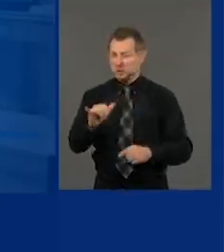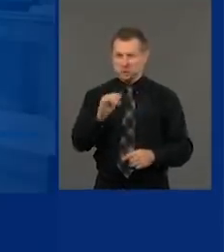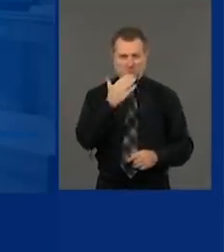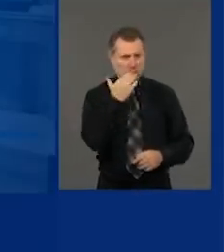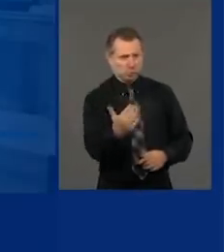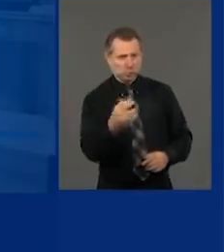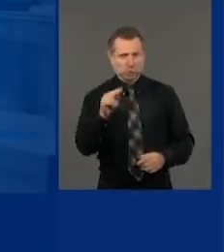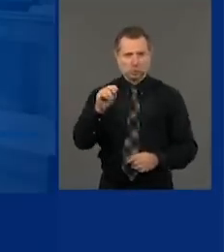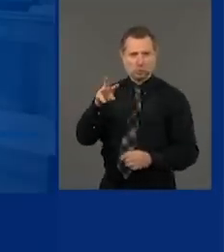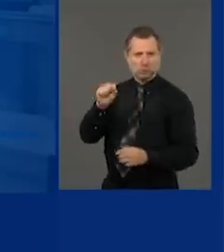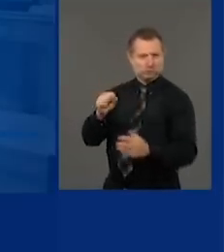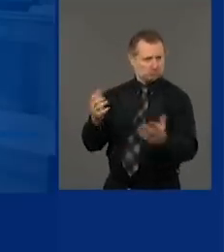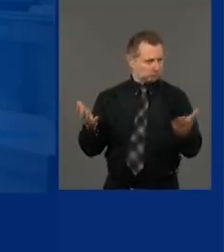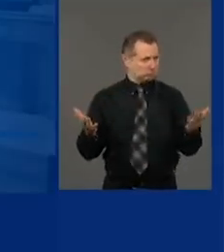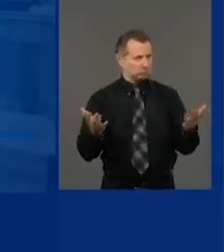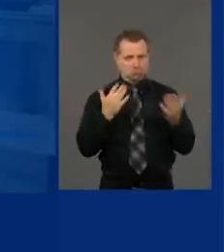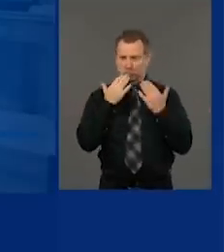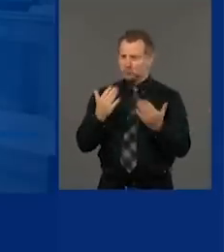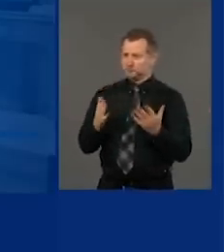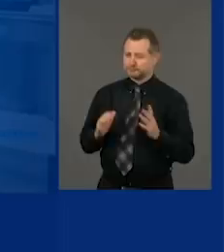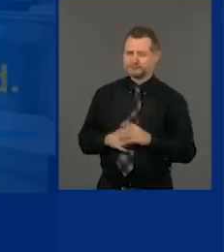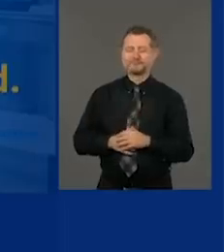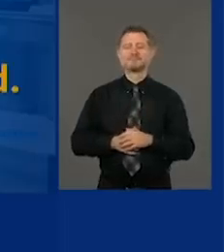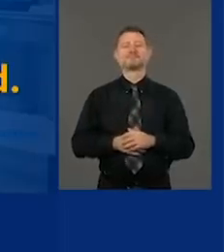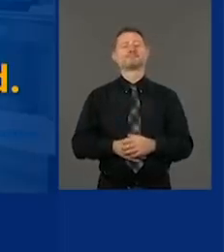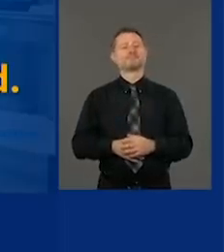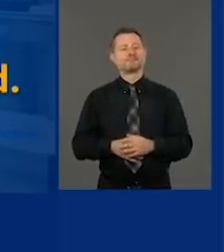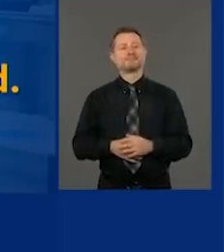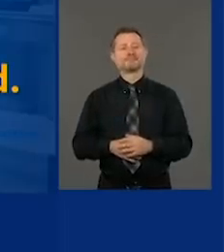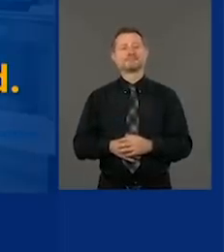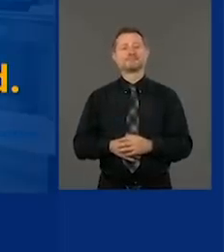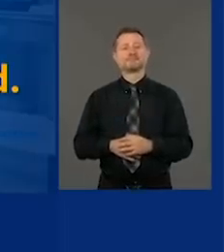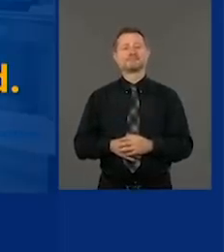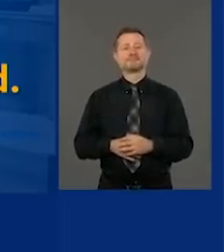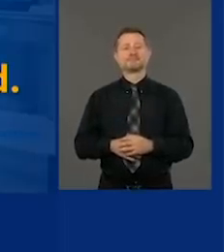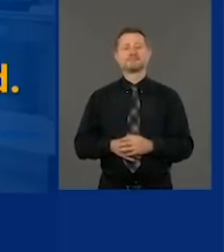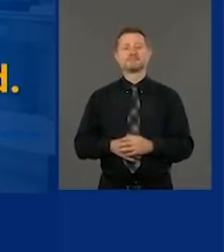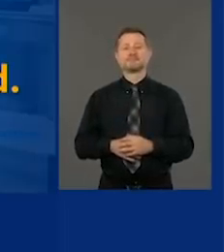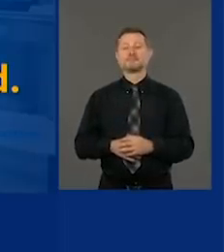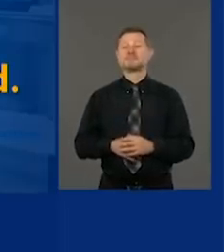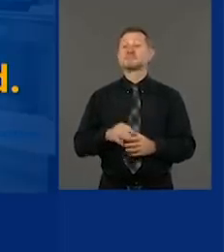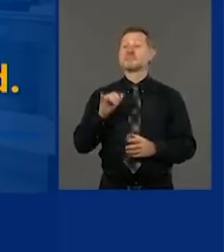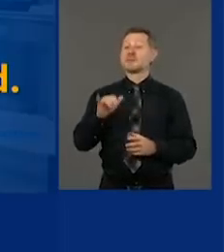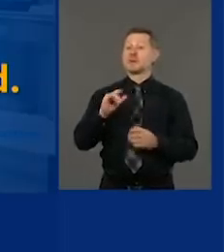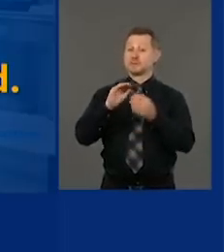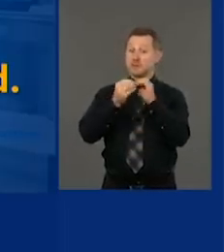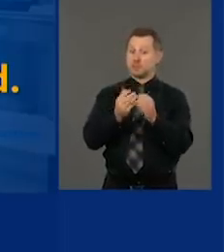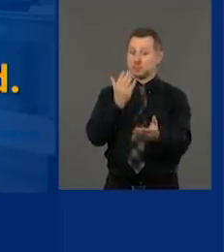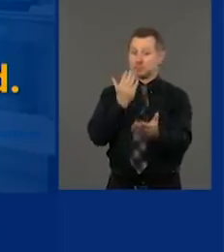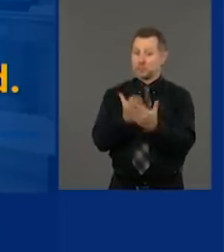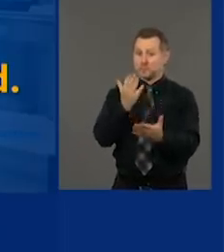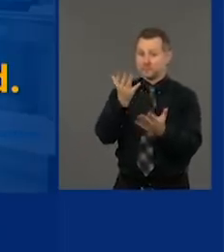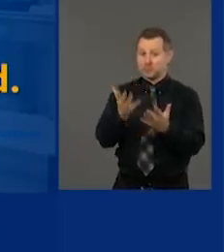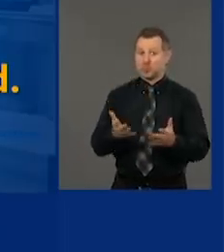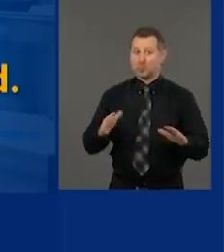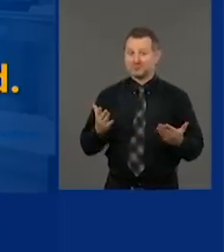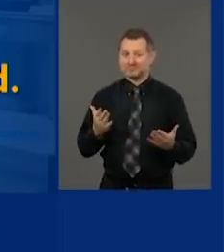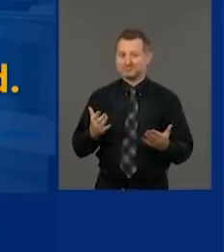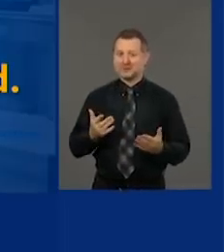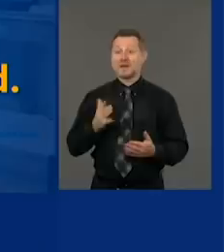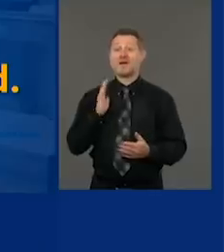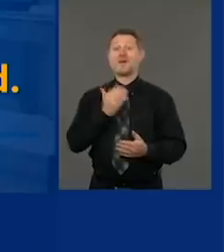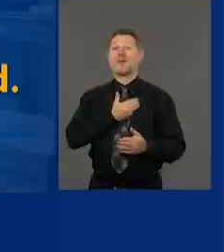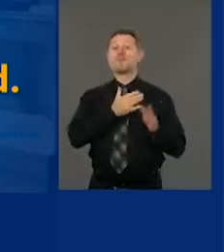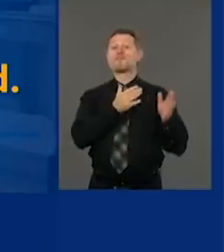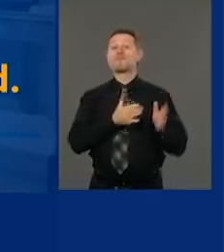on where we are as a state. And the numbers show that what we have